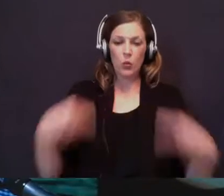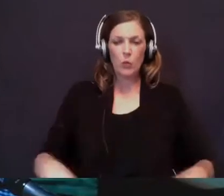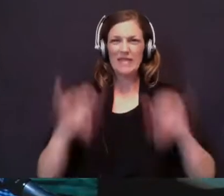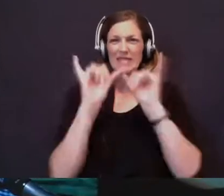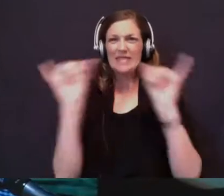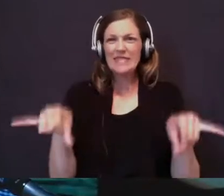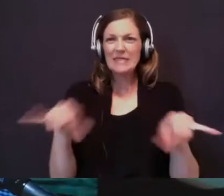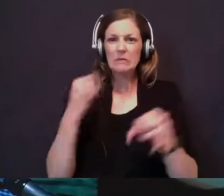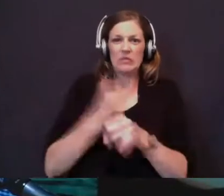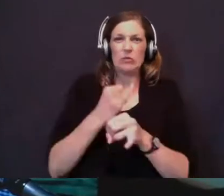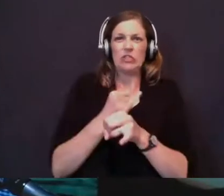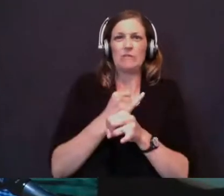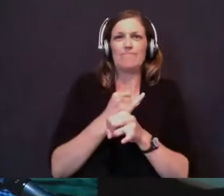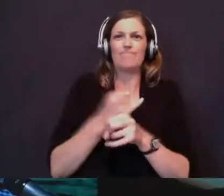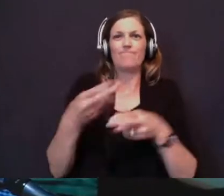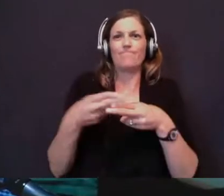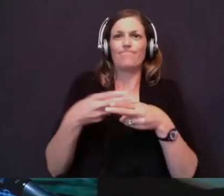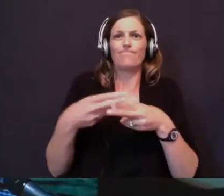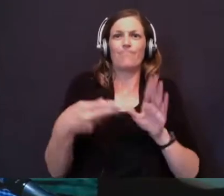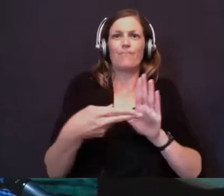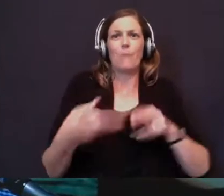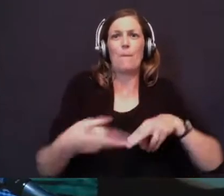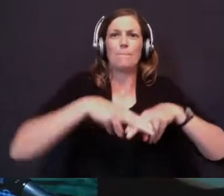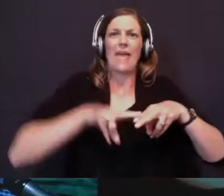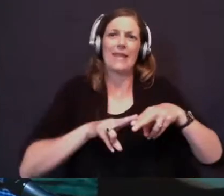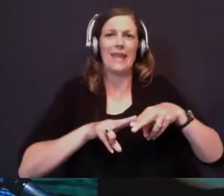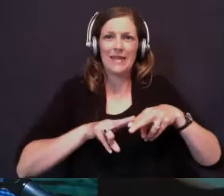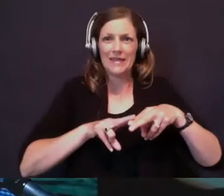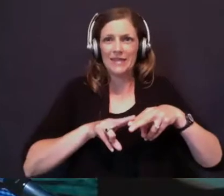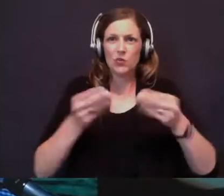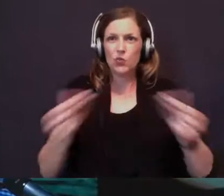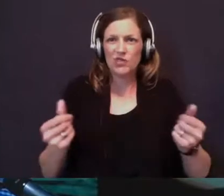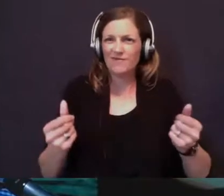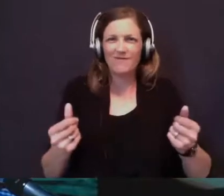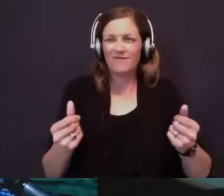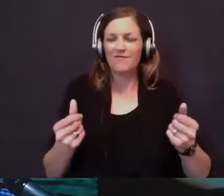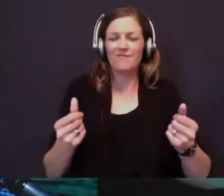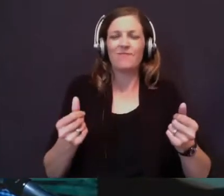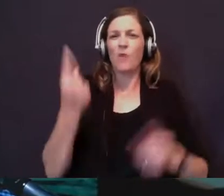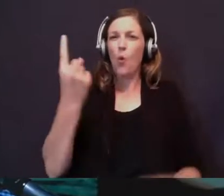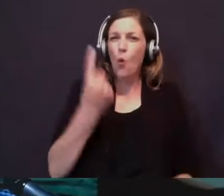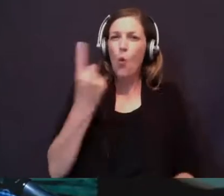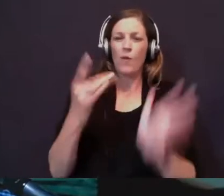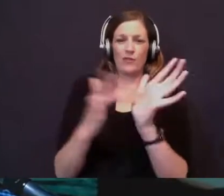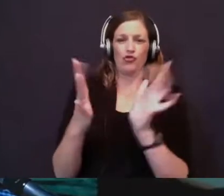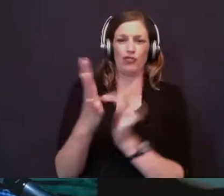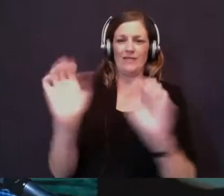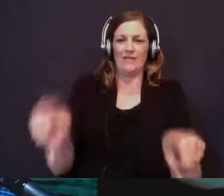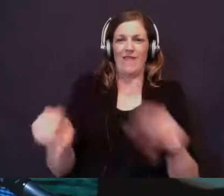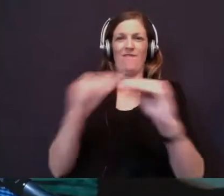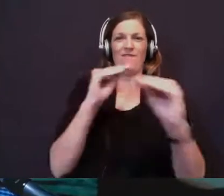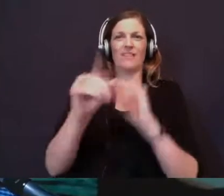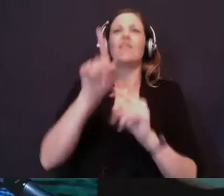are band-aids, temporary solutions. But listen, only Jesus can fix the real issue.